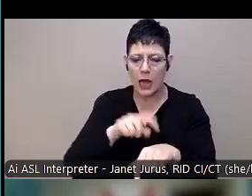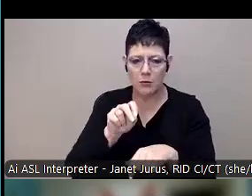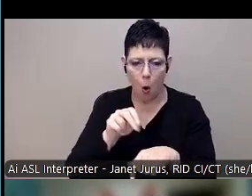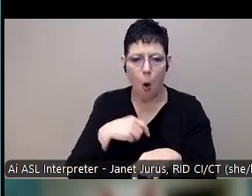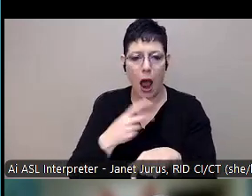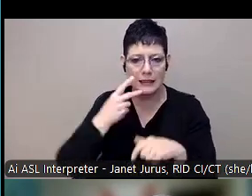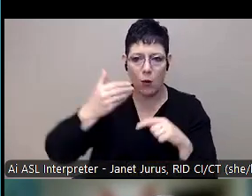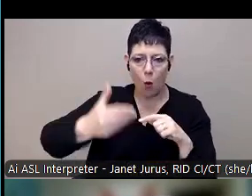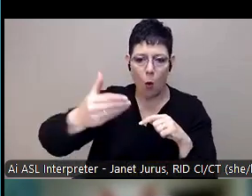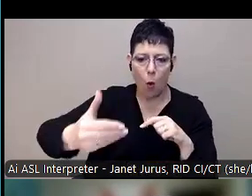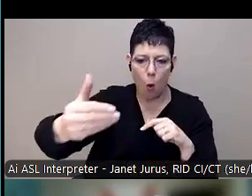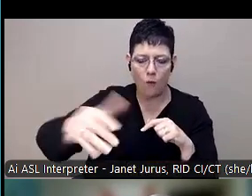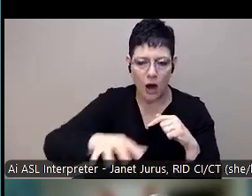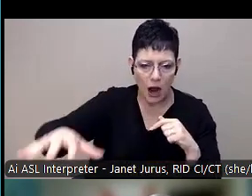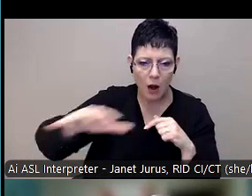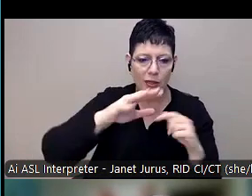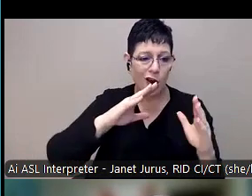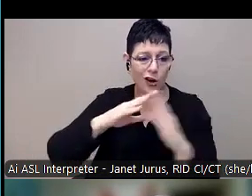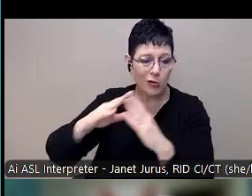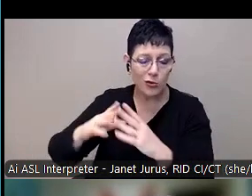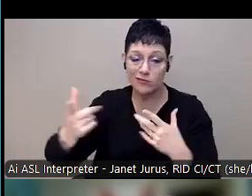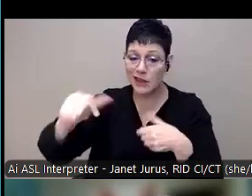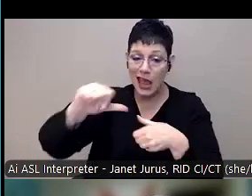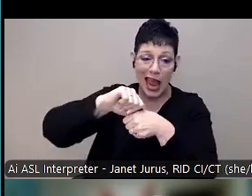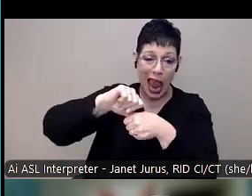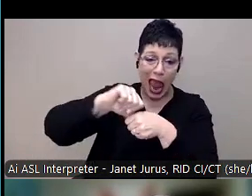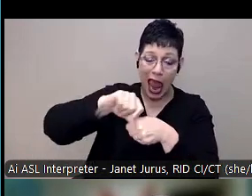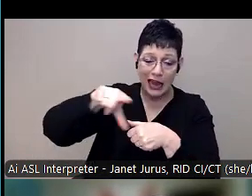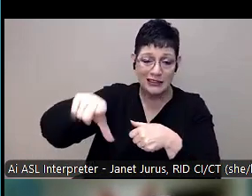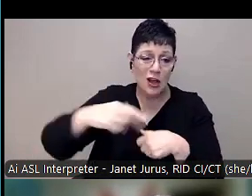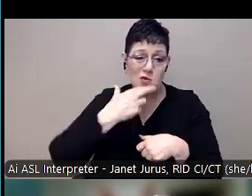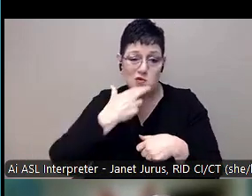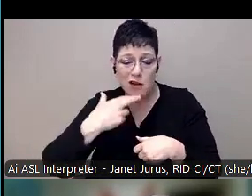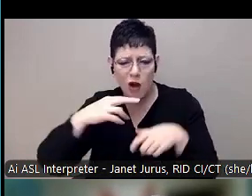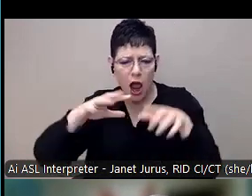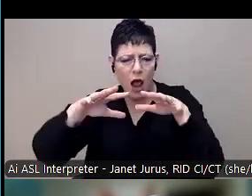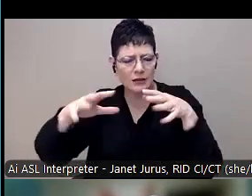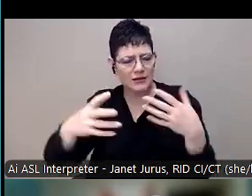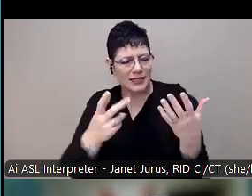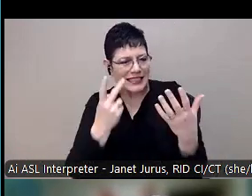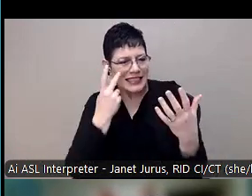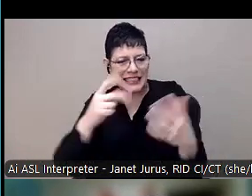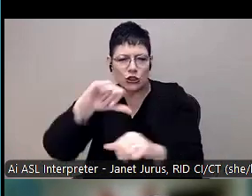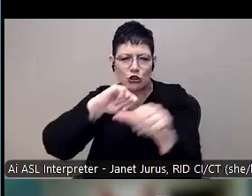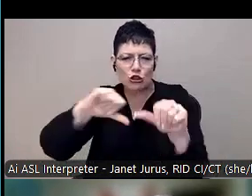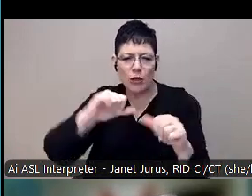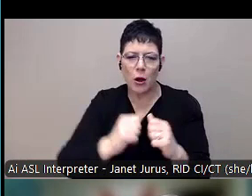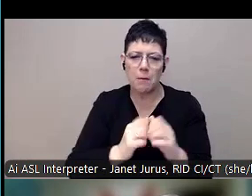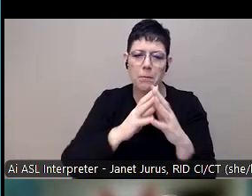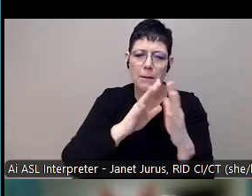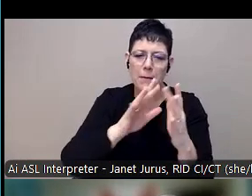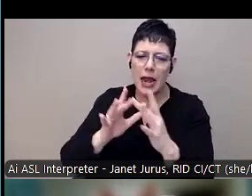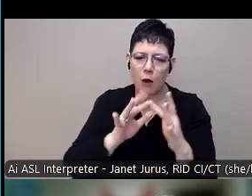see them in the community, gas station, with their families, and we just build a bigger network of support for them.